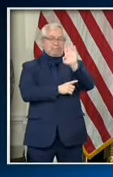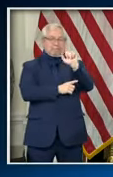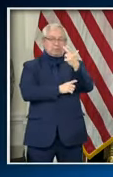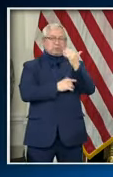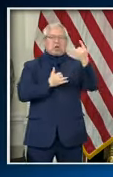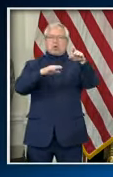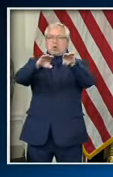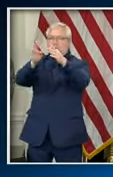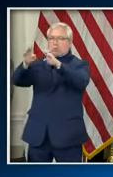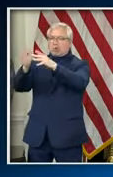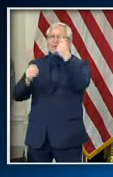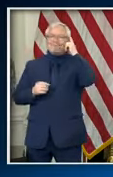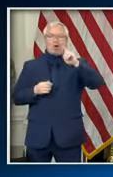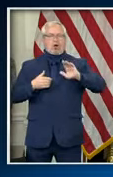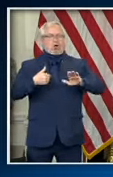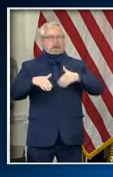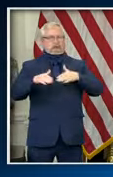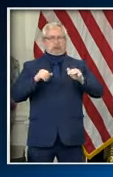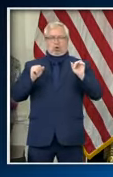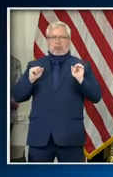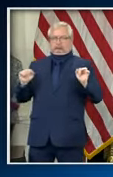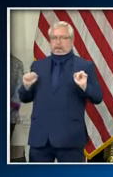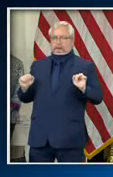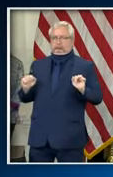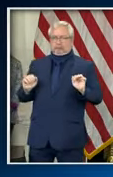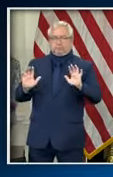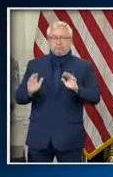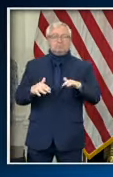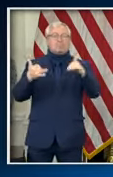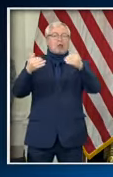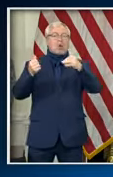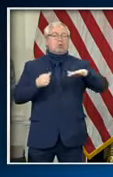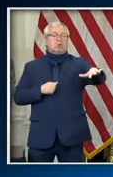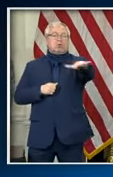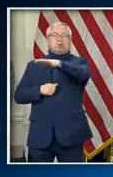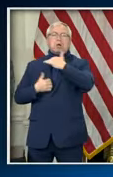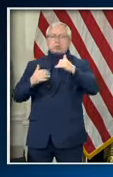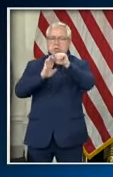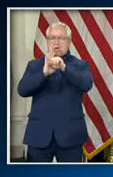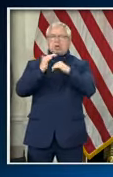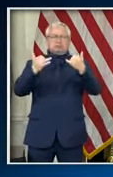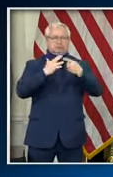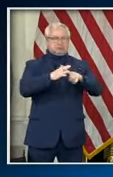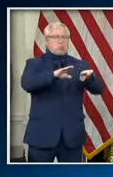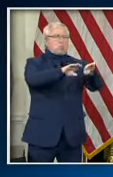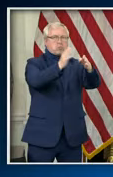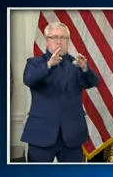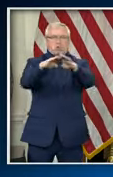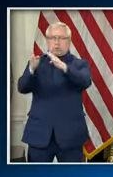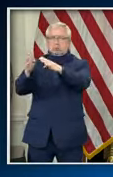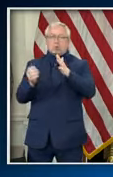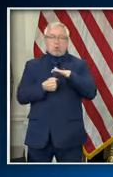well as safe playgrounds at state parks and local governments will have the flexibility to take similar actions